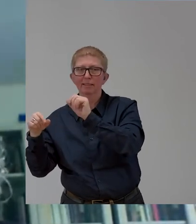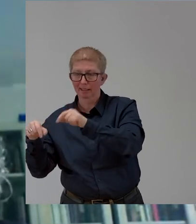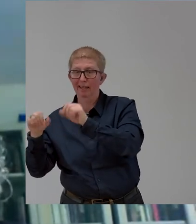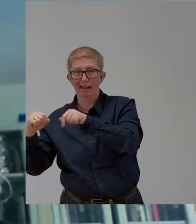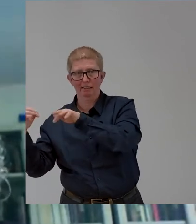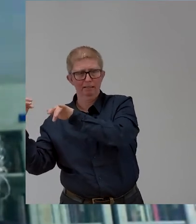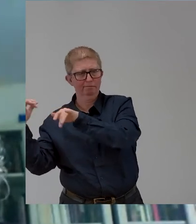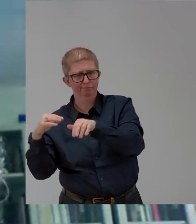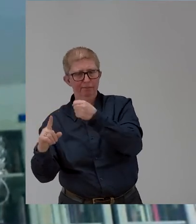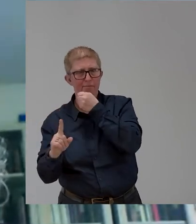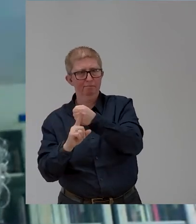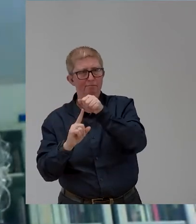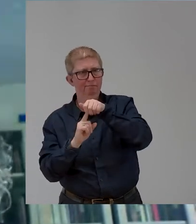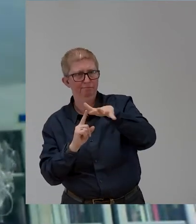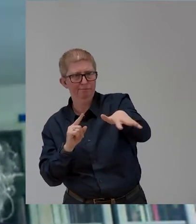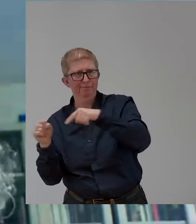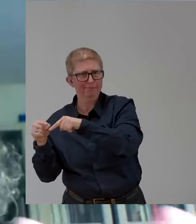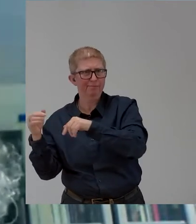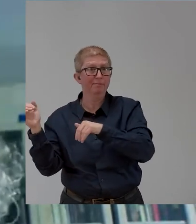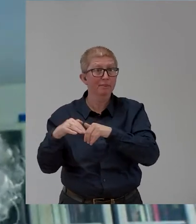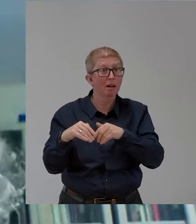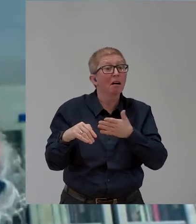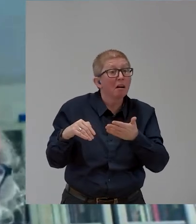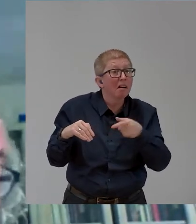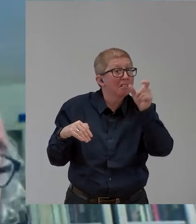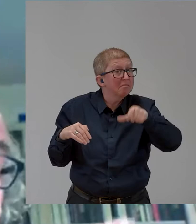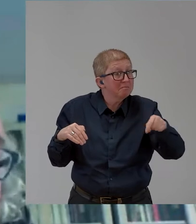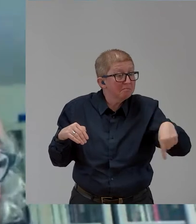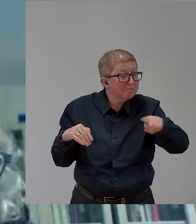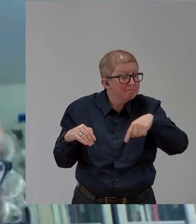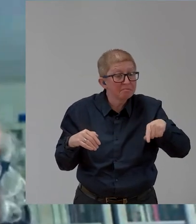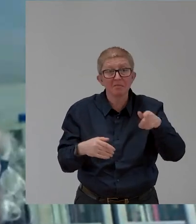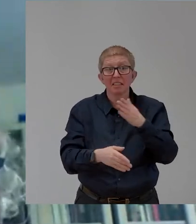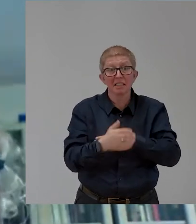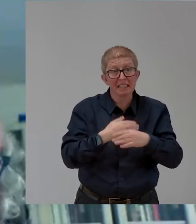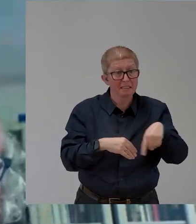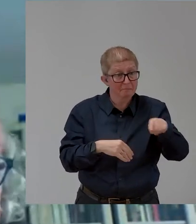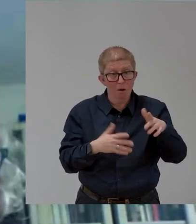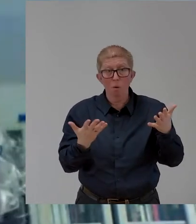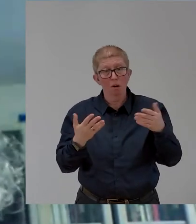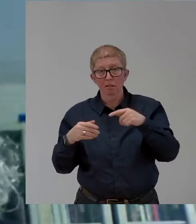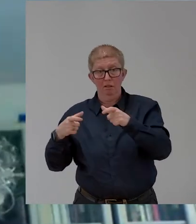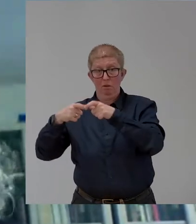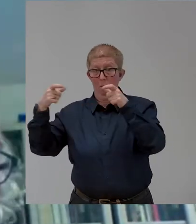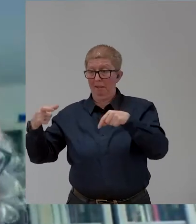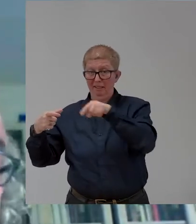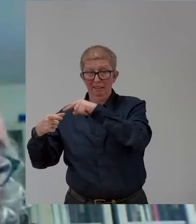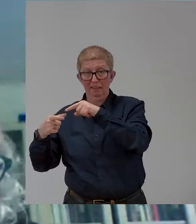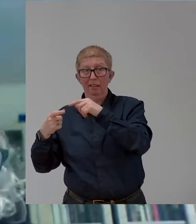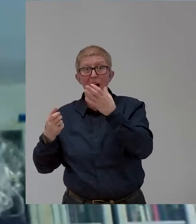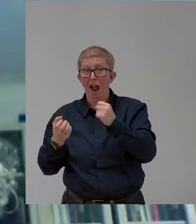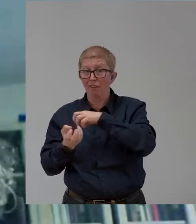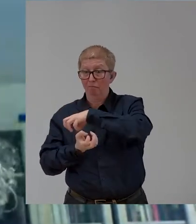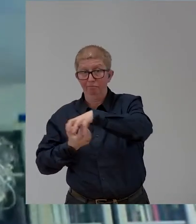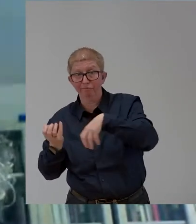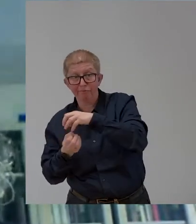comes out of the crisis in a diverse and inclusive and disability inclusive part of that way, or whether